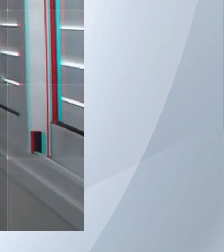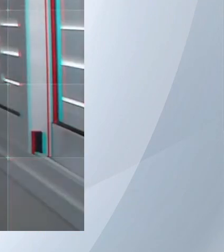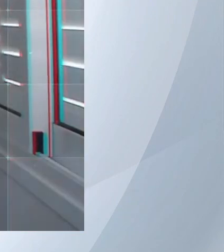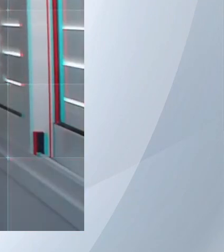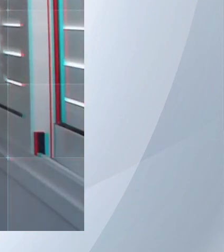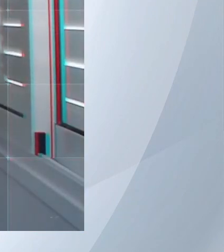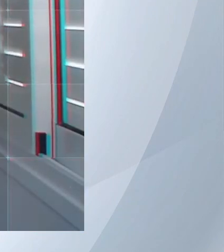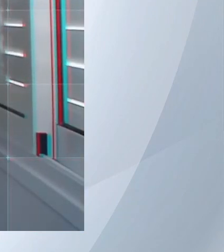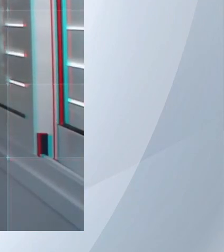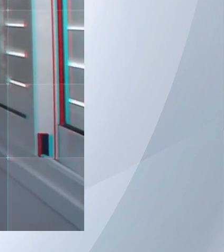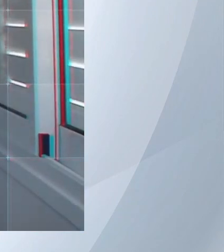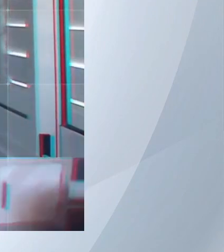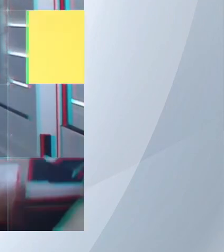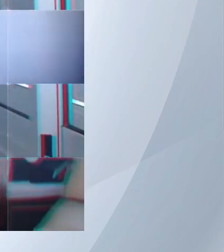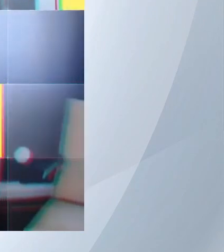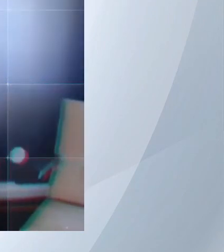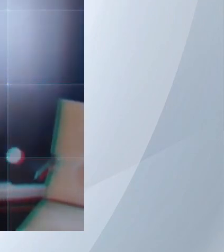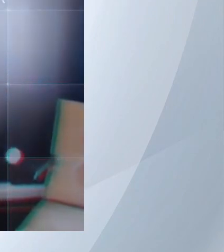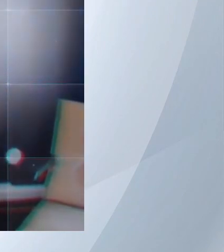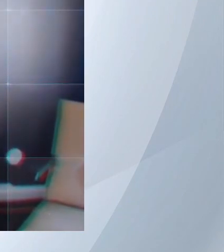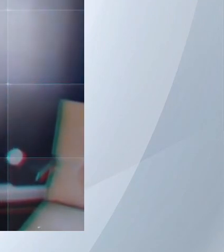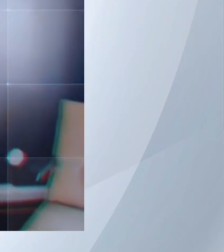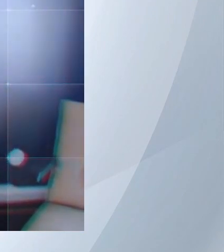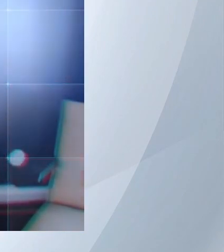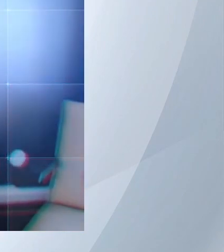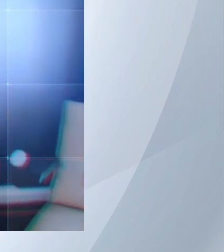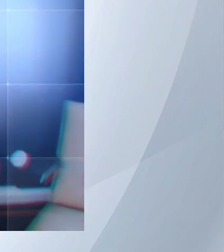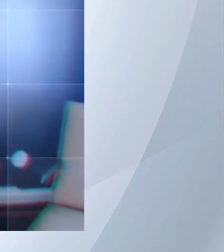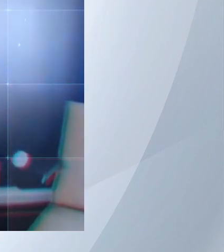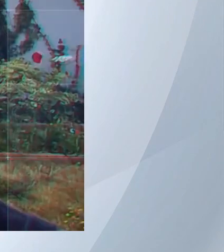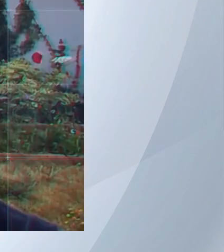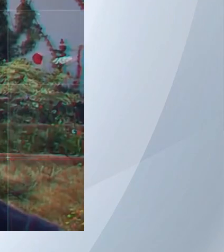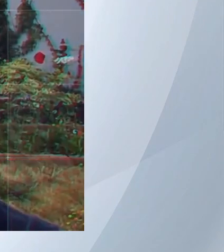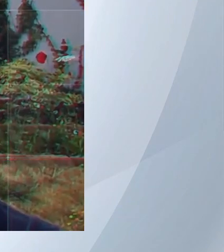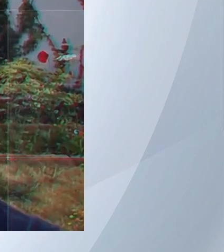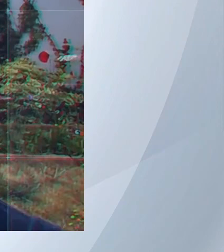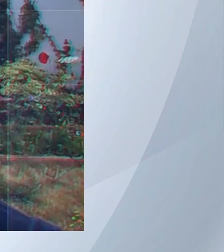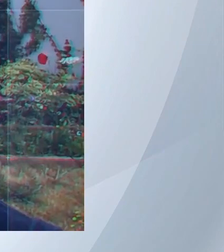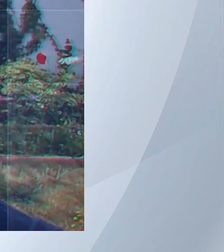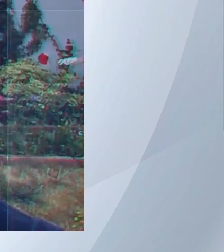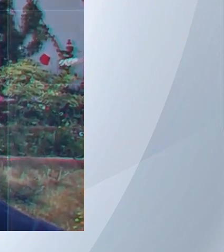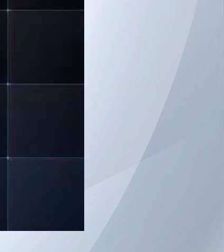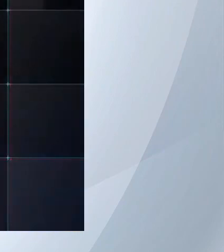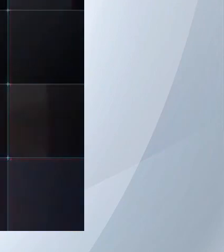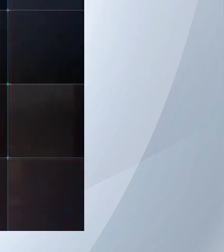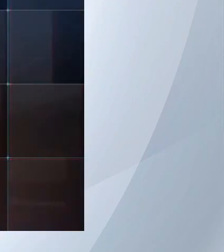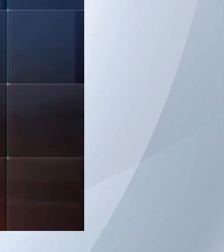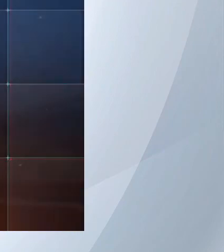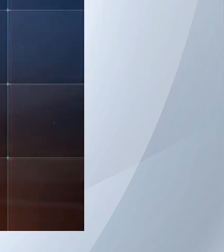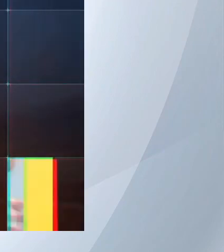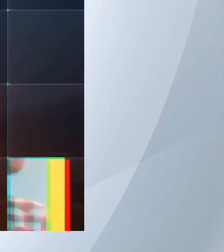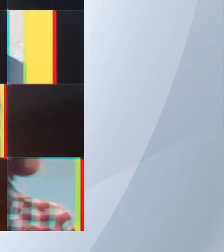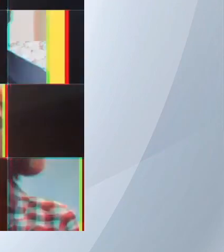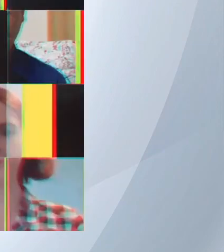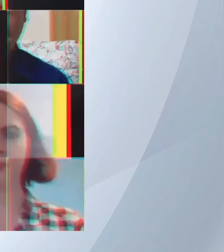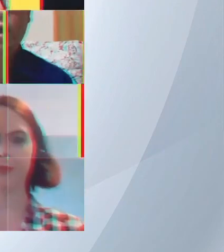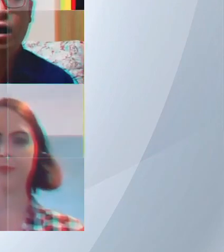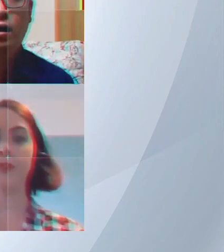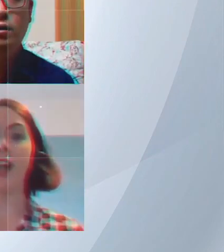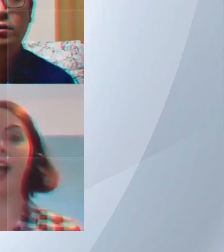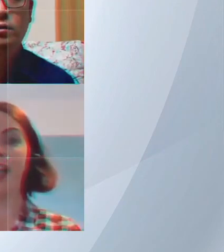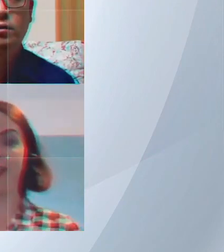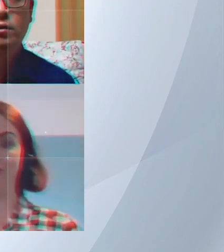Ik ben van Fran. Bonjour, ik Bodine. Hallo, ik ben van Fran.